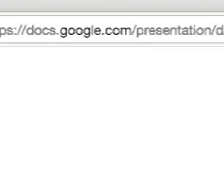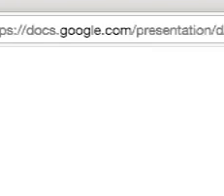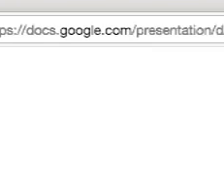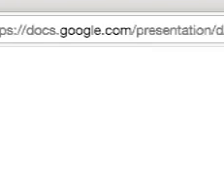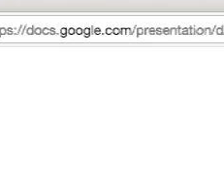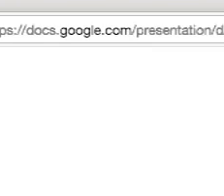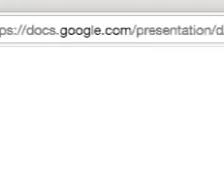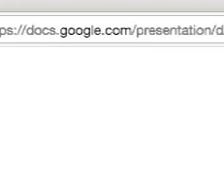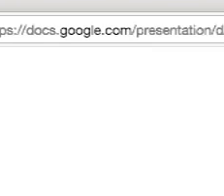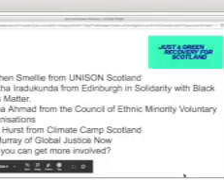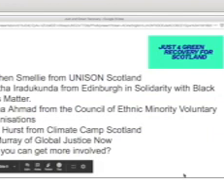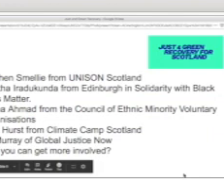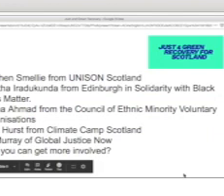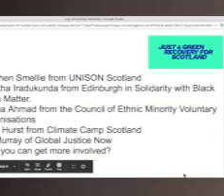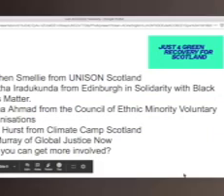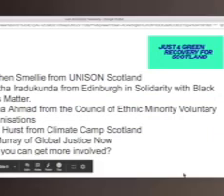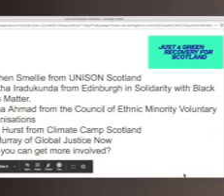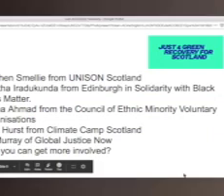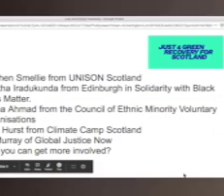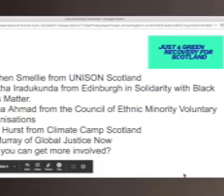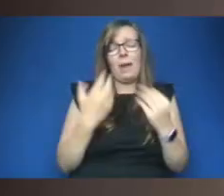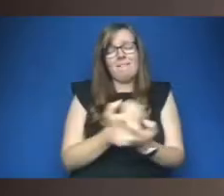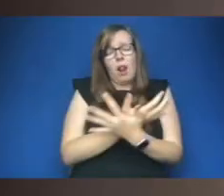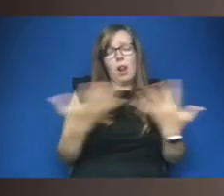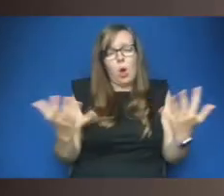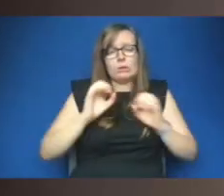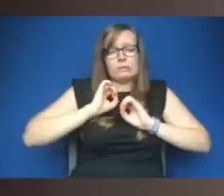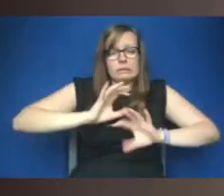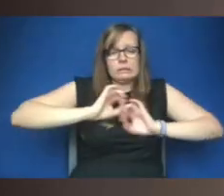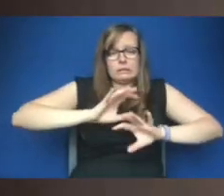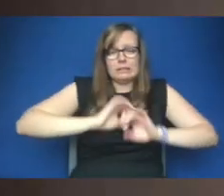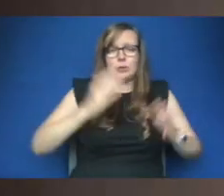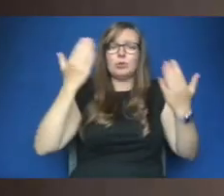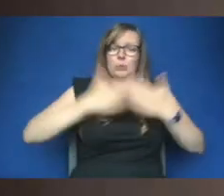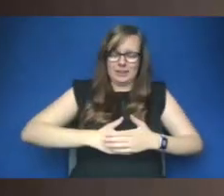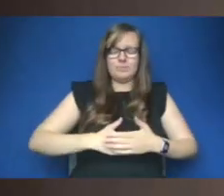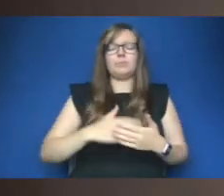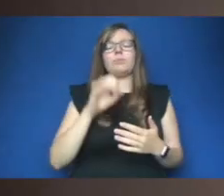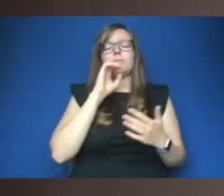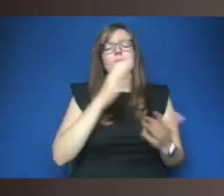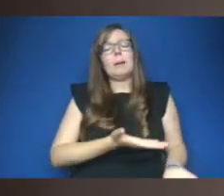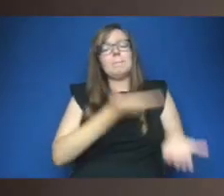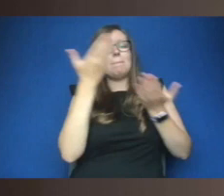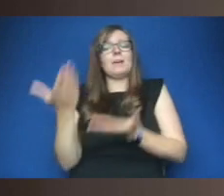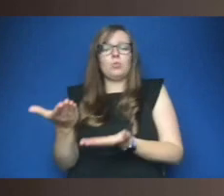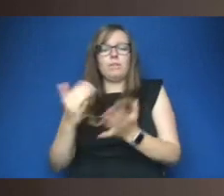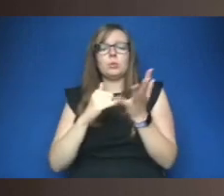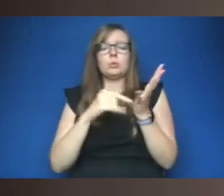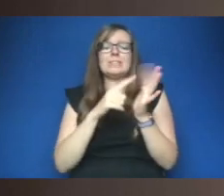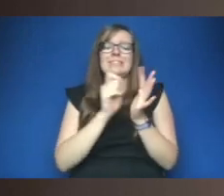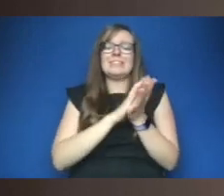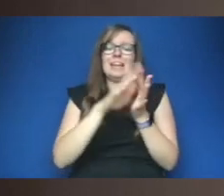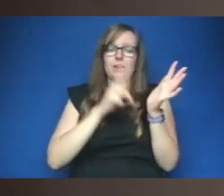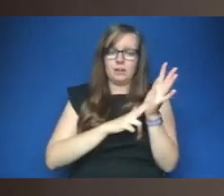forwards so we've got loads to get through so i'm going to pass over to stephen who's going to